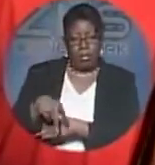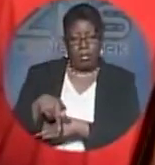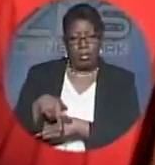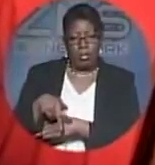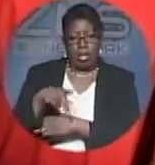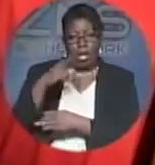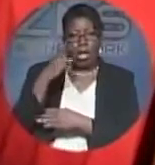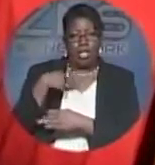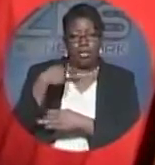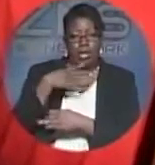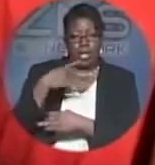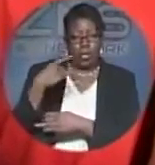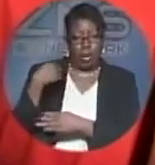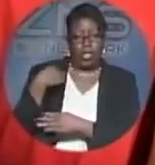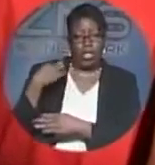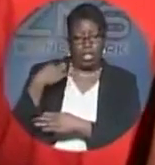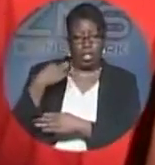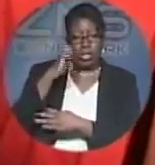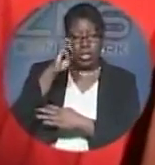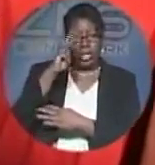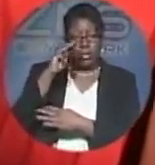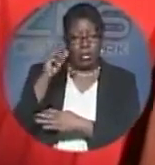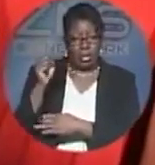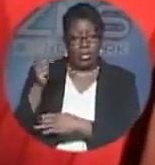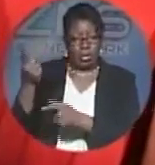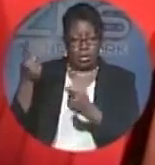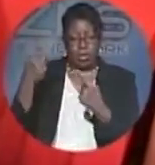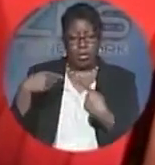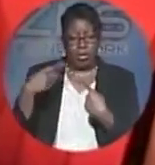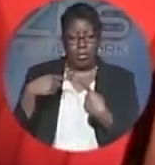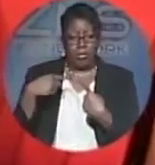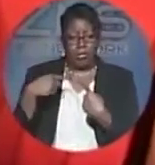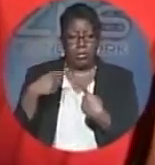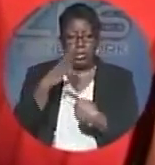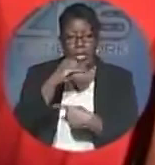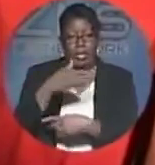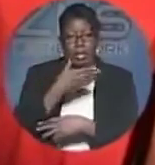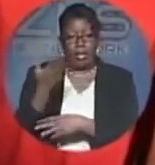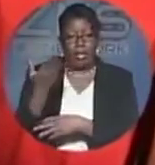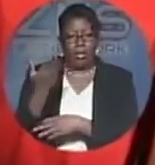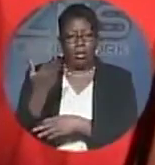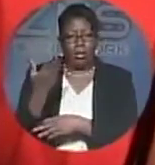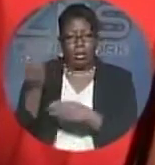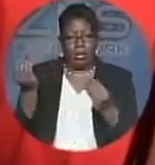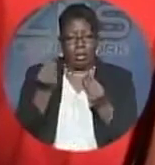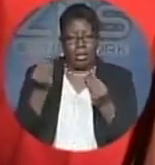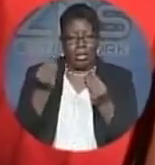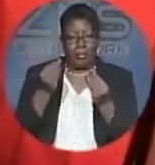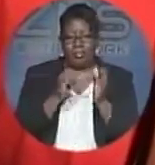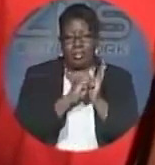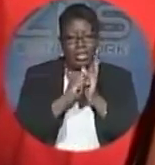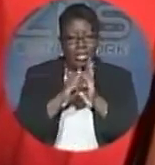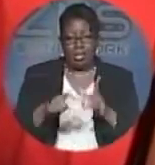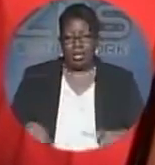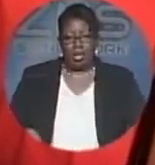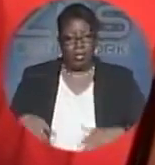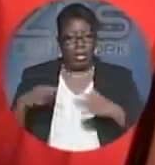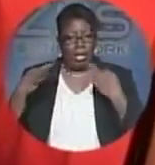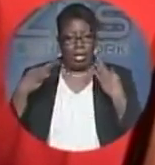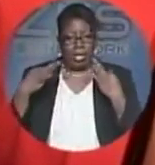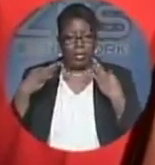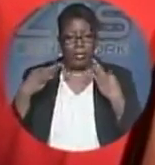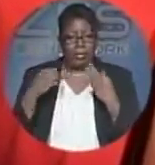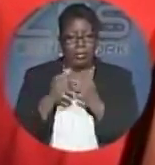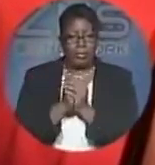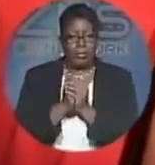shirt. The EMS was summons and there was no signs of life from the body. The